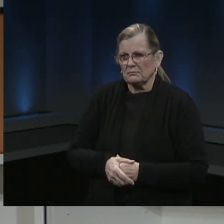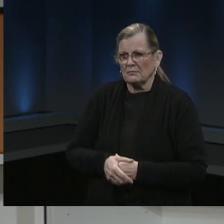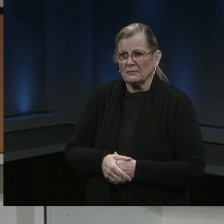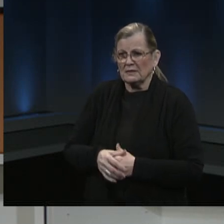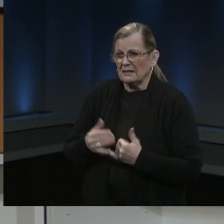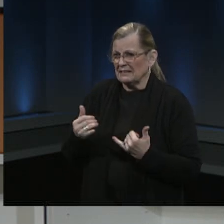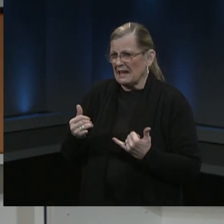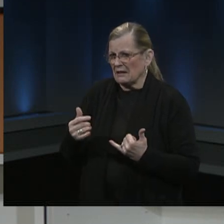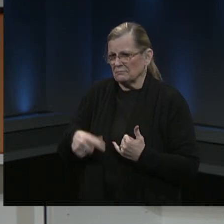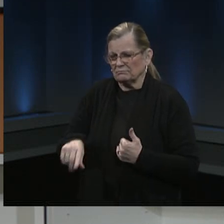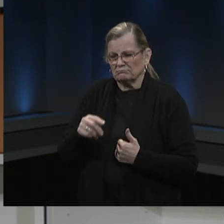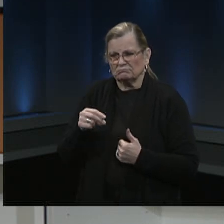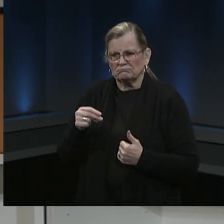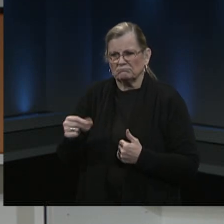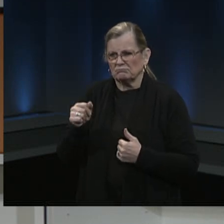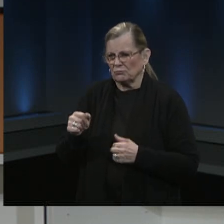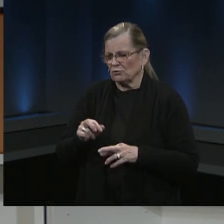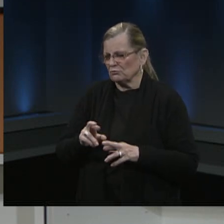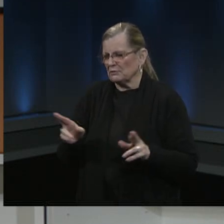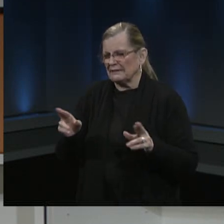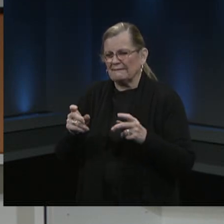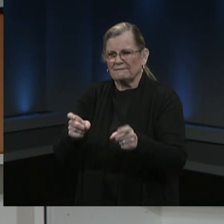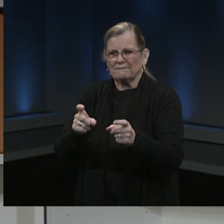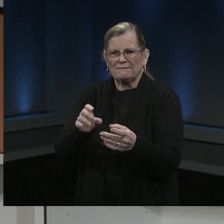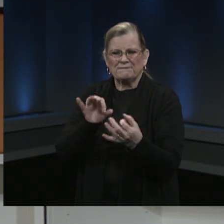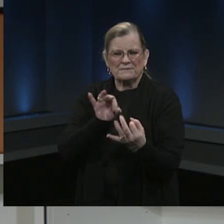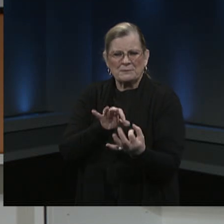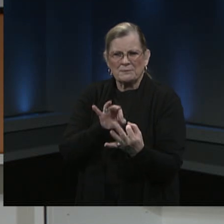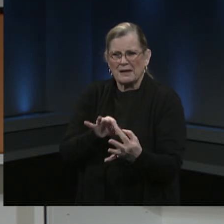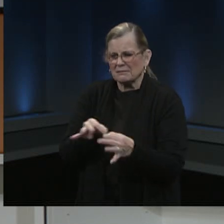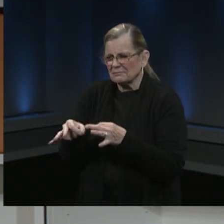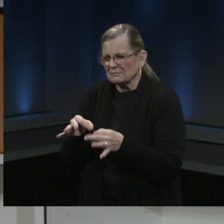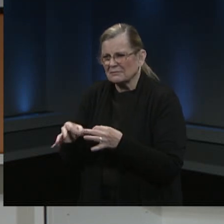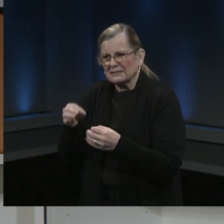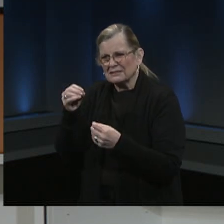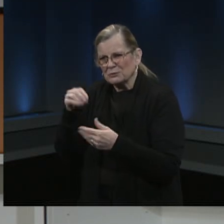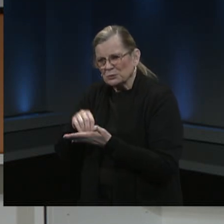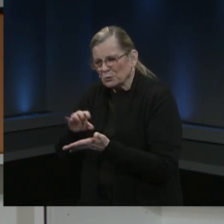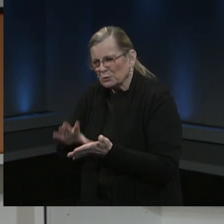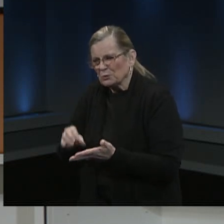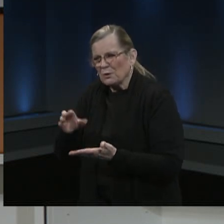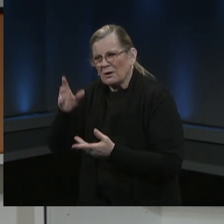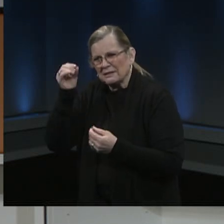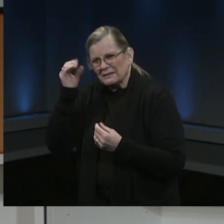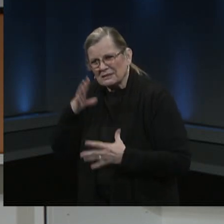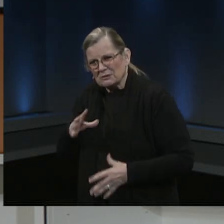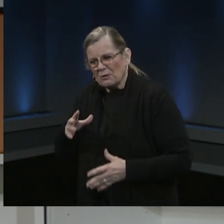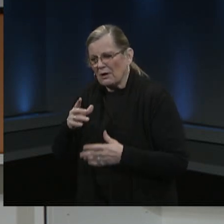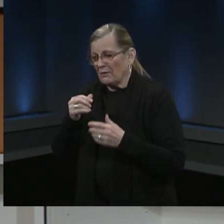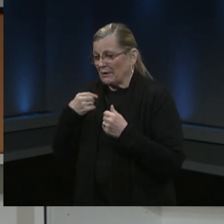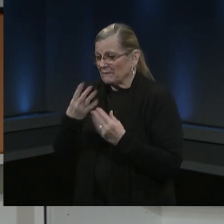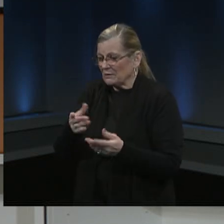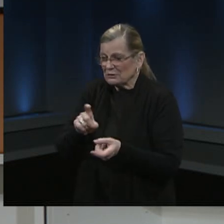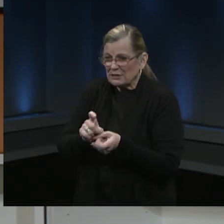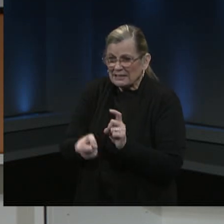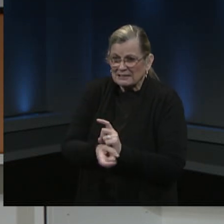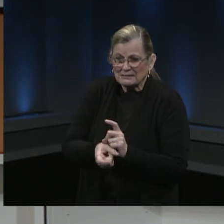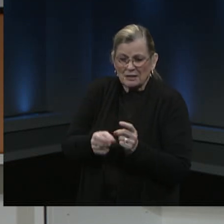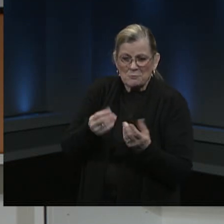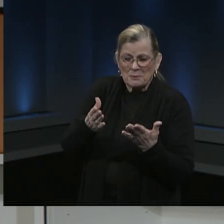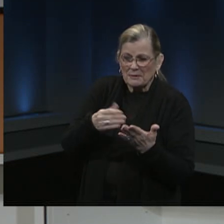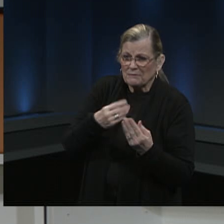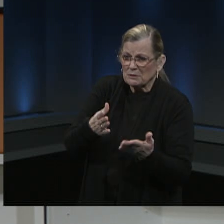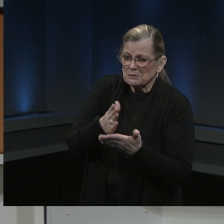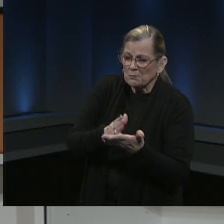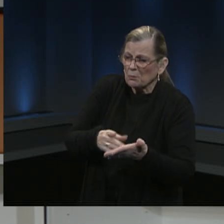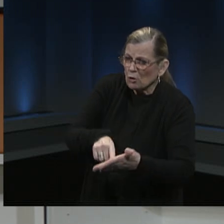as those teams come in. Any corrective action that needs to be taken will be taken. And we'll be sharing and reporting that information in a